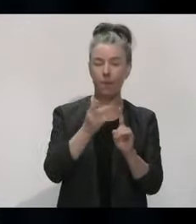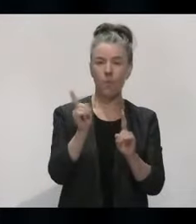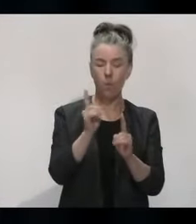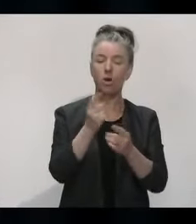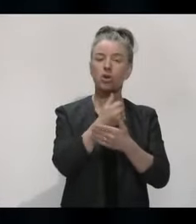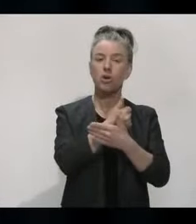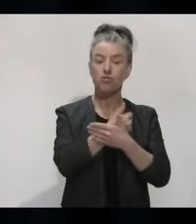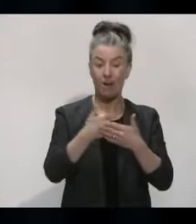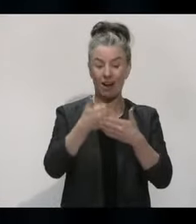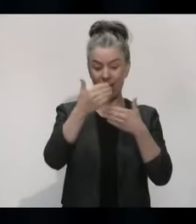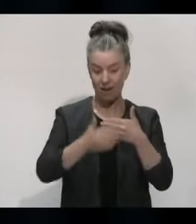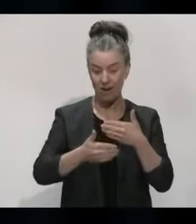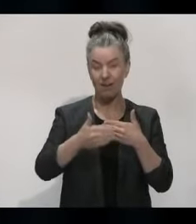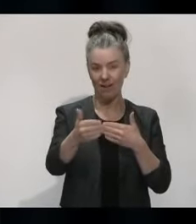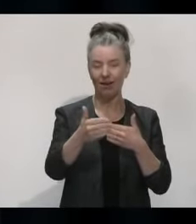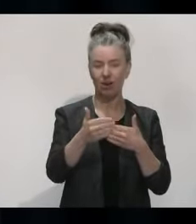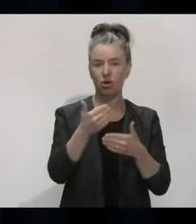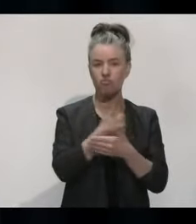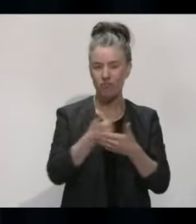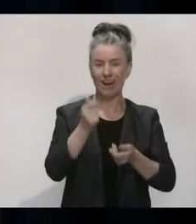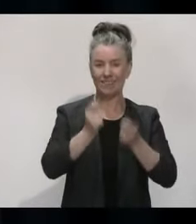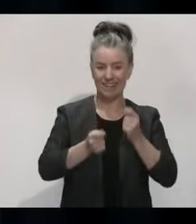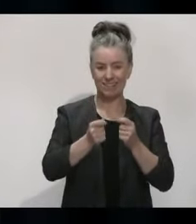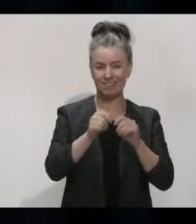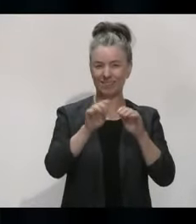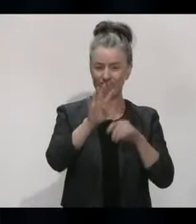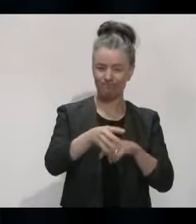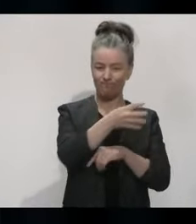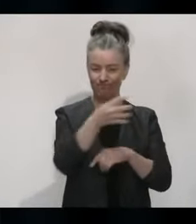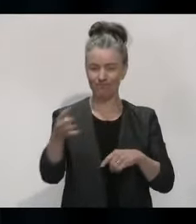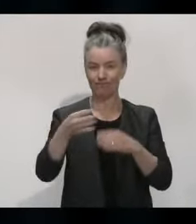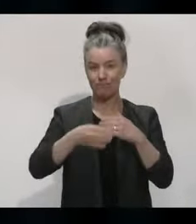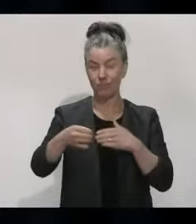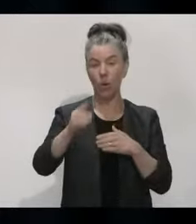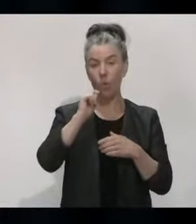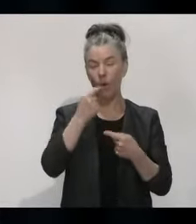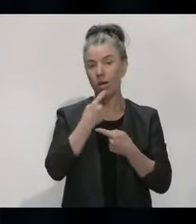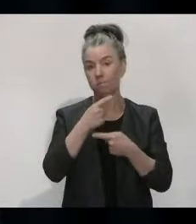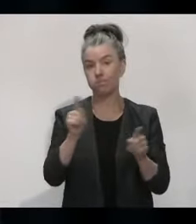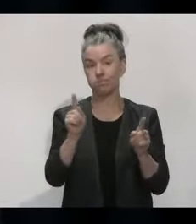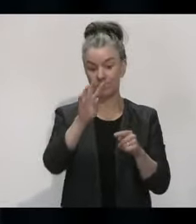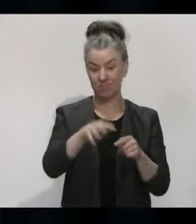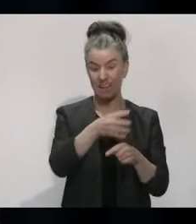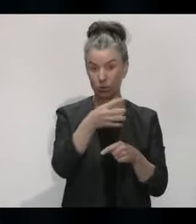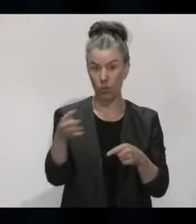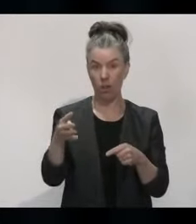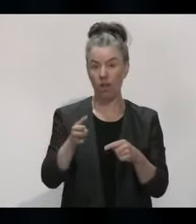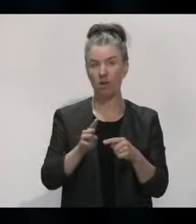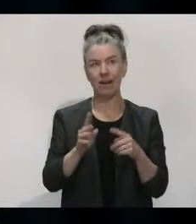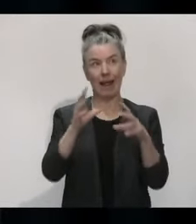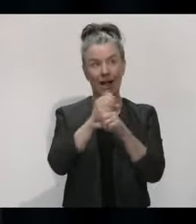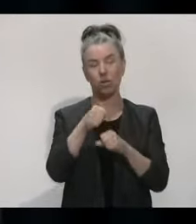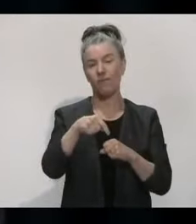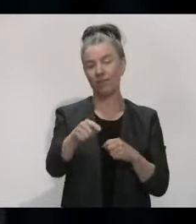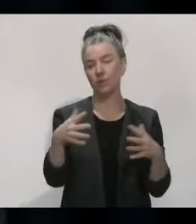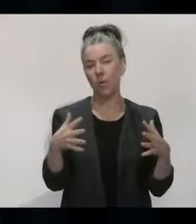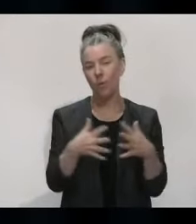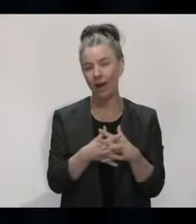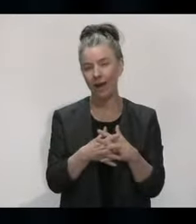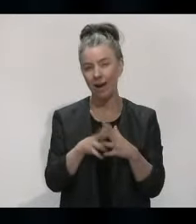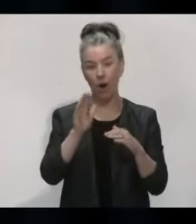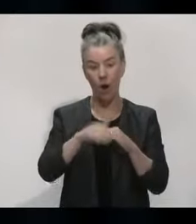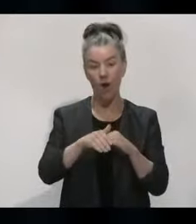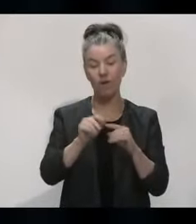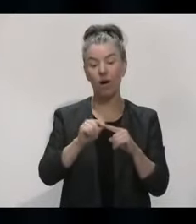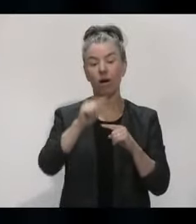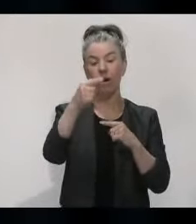regularised testing system in place. So basically, we will be announcing the details or releasing the details of that by the end of this week as to what happens